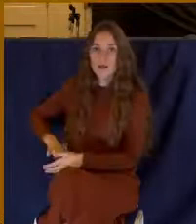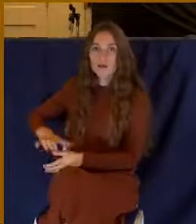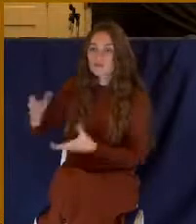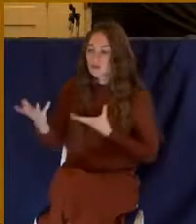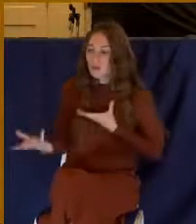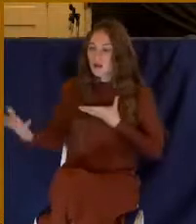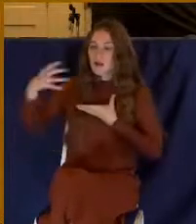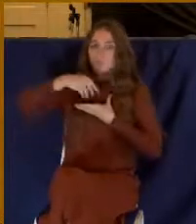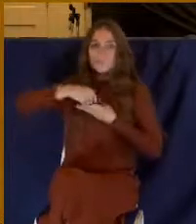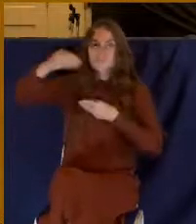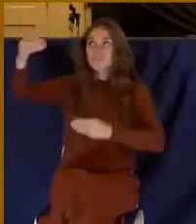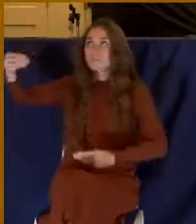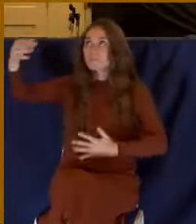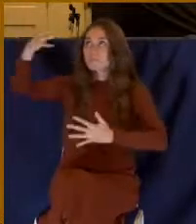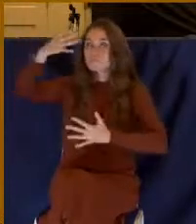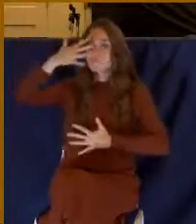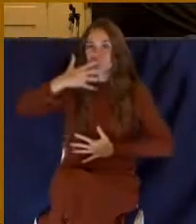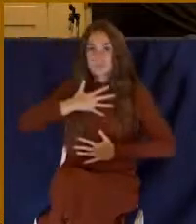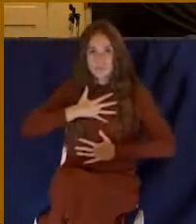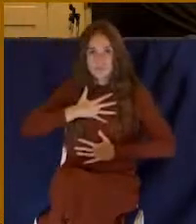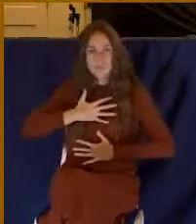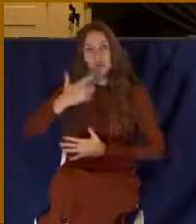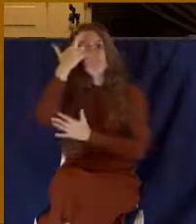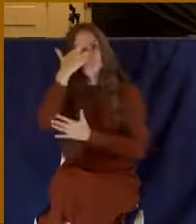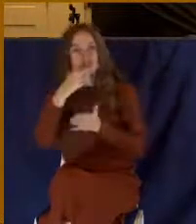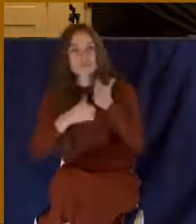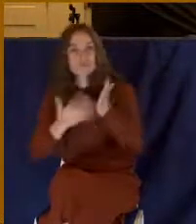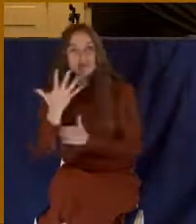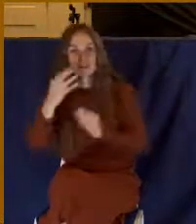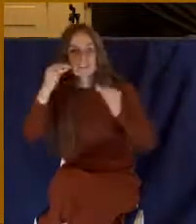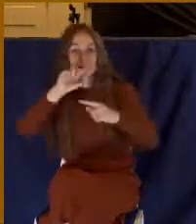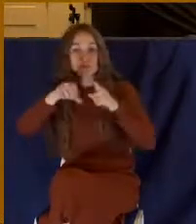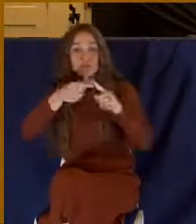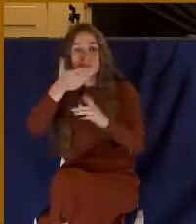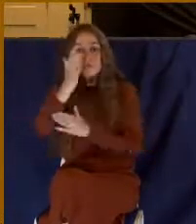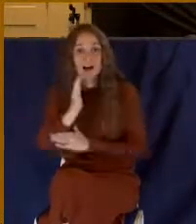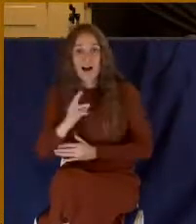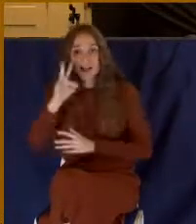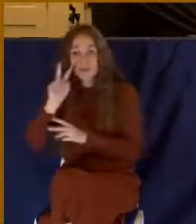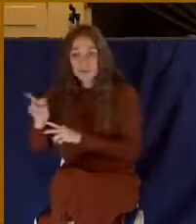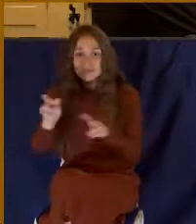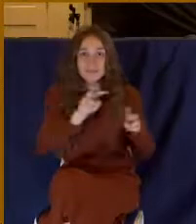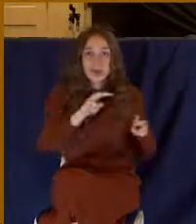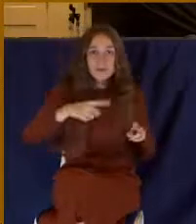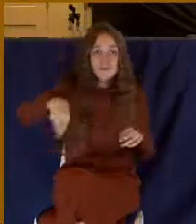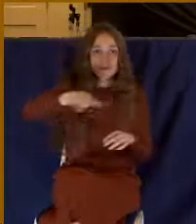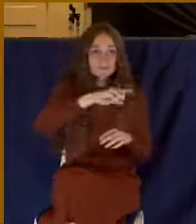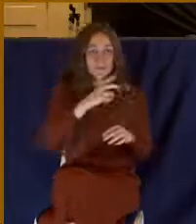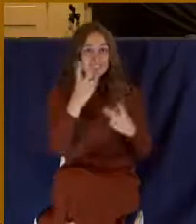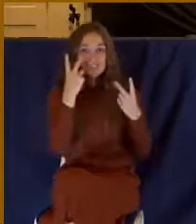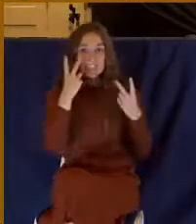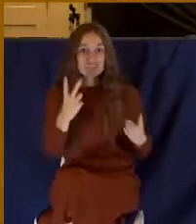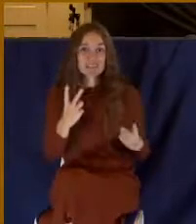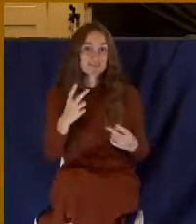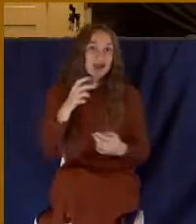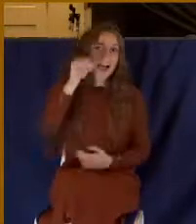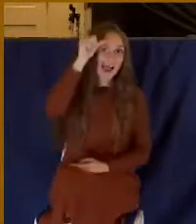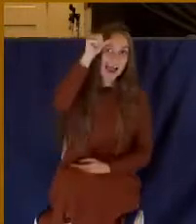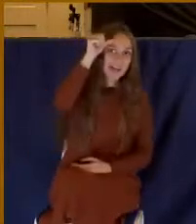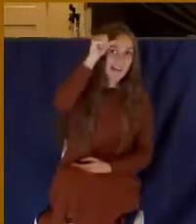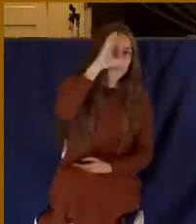Did you know in Romans 5, the Bible teaches that when God looks down from heaven, he only sees really two men. He sees Adam and he sees Christ.